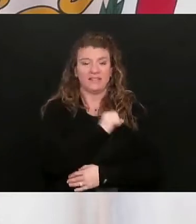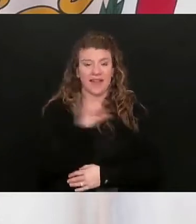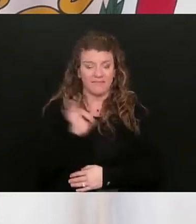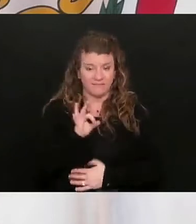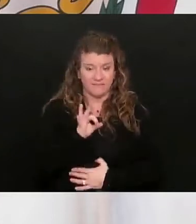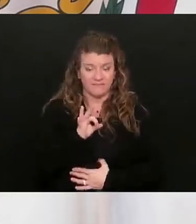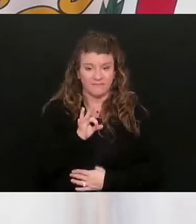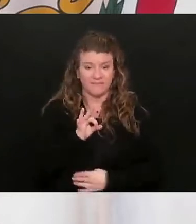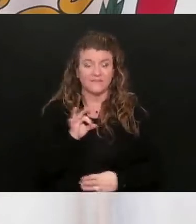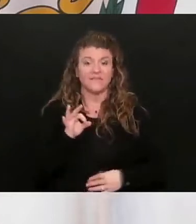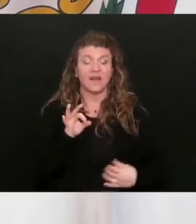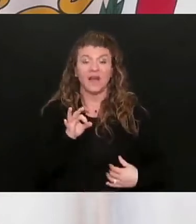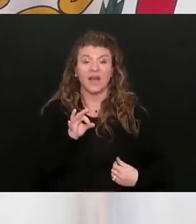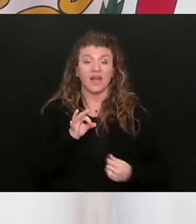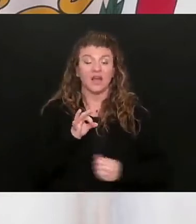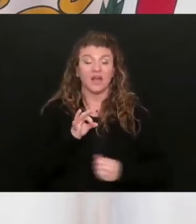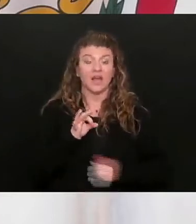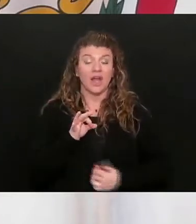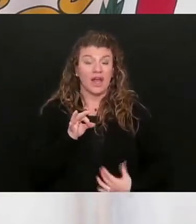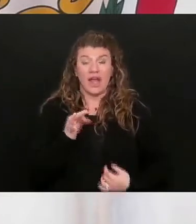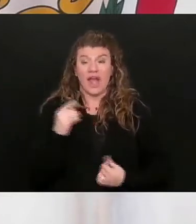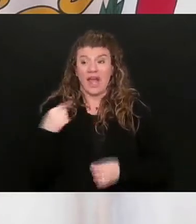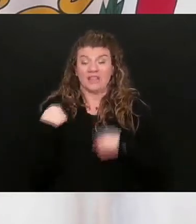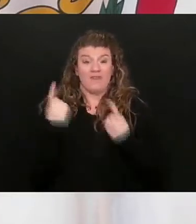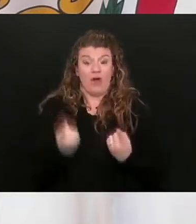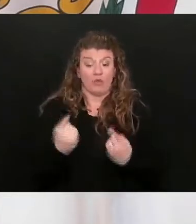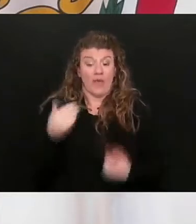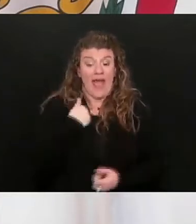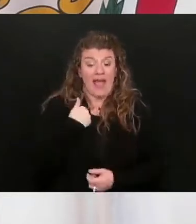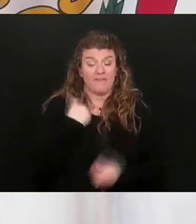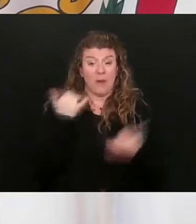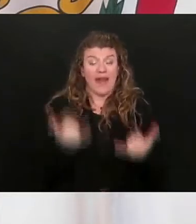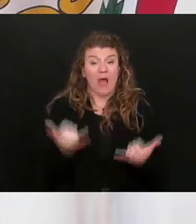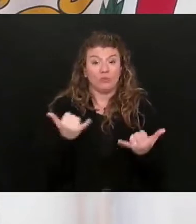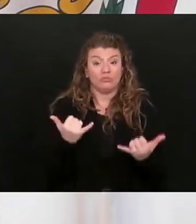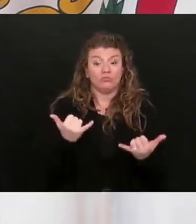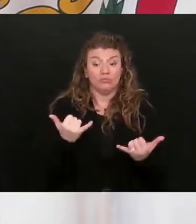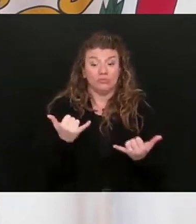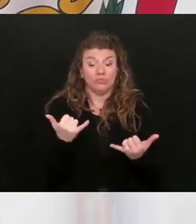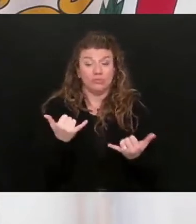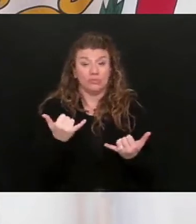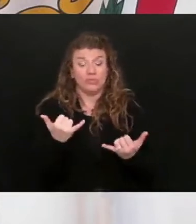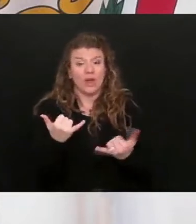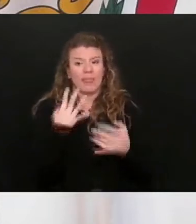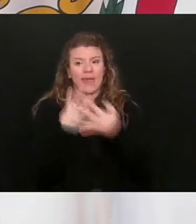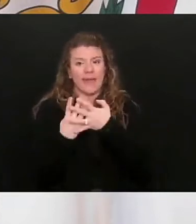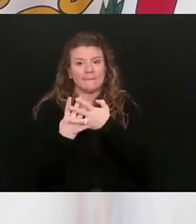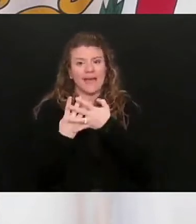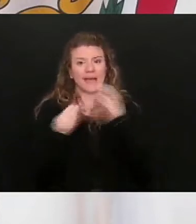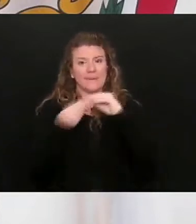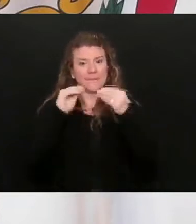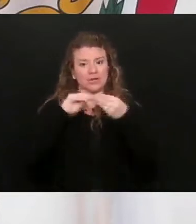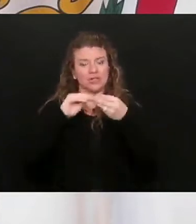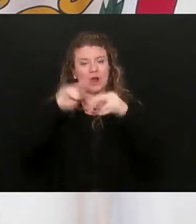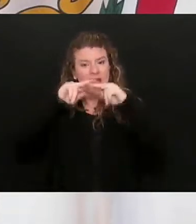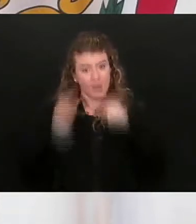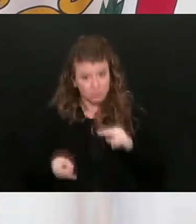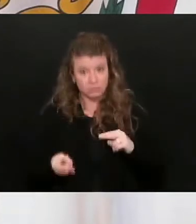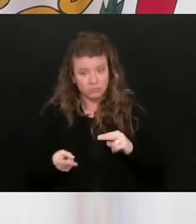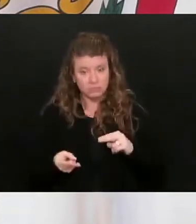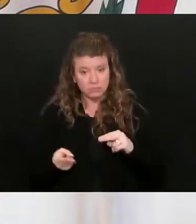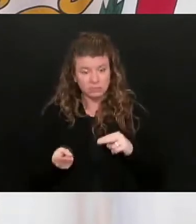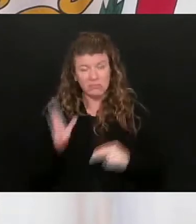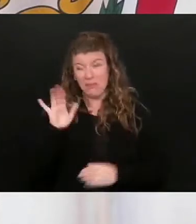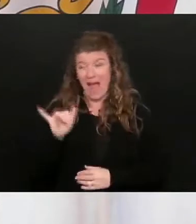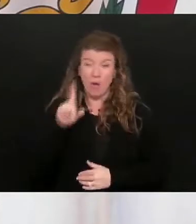that, you know, as far as we have at this time. The inmate cases are down nearly